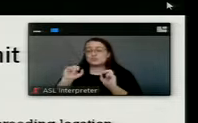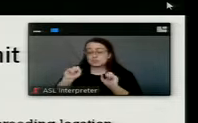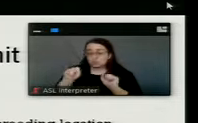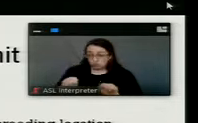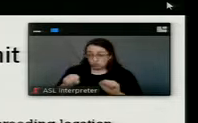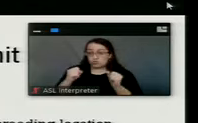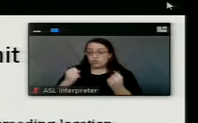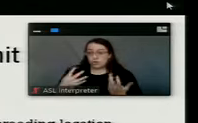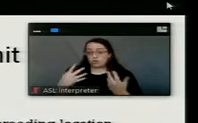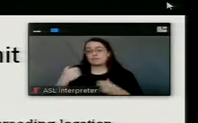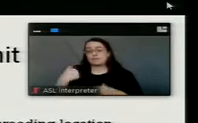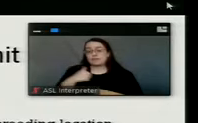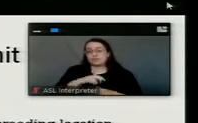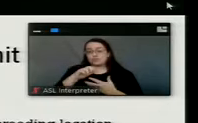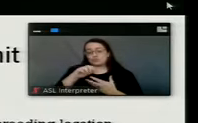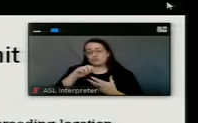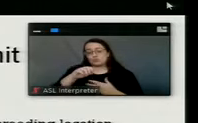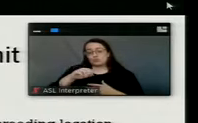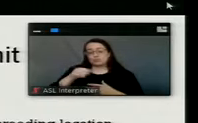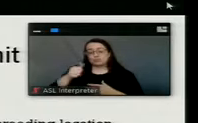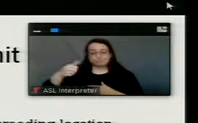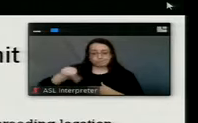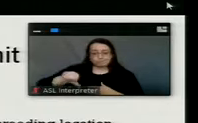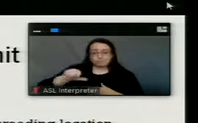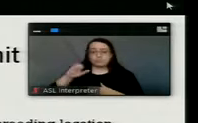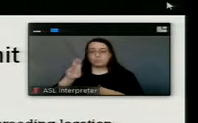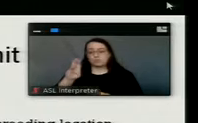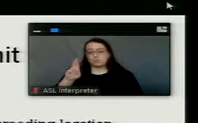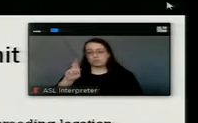us to revoke the, uh, breeders permit.